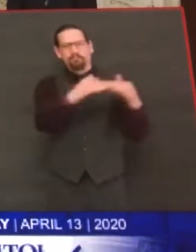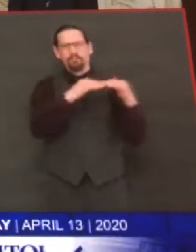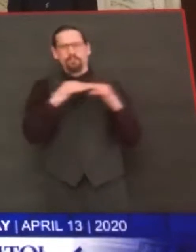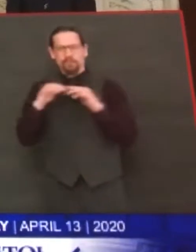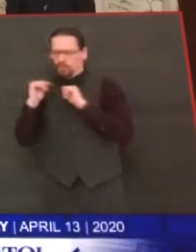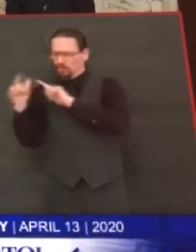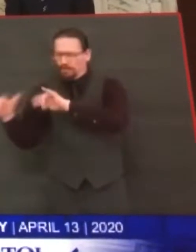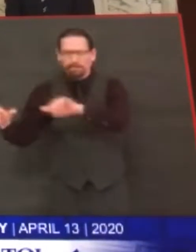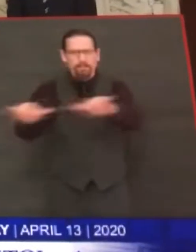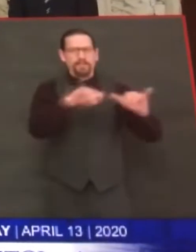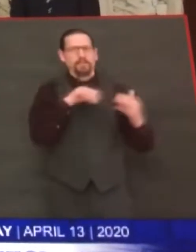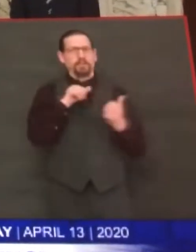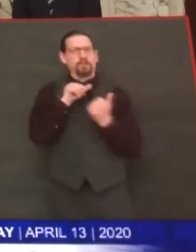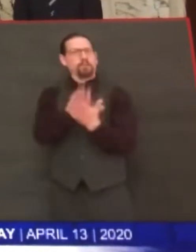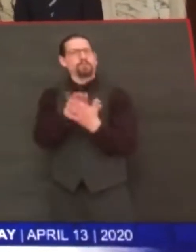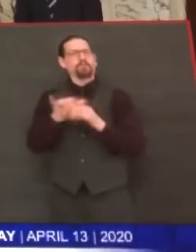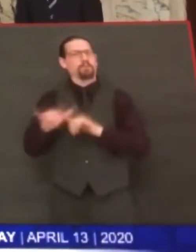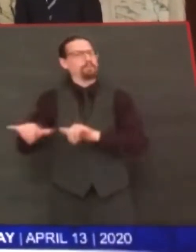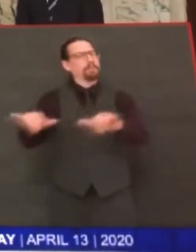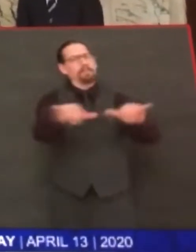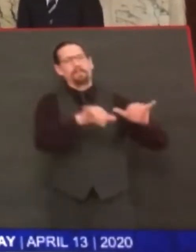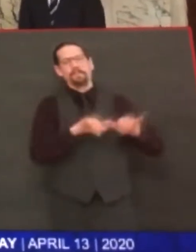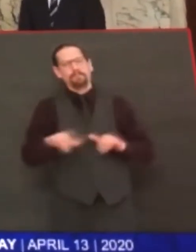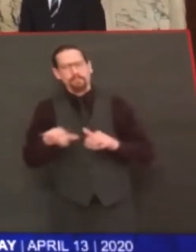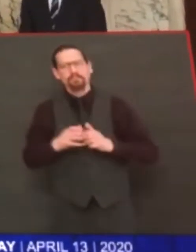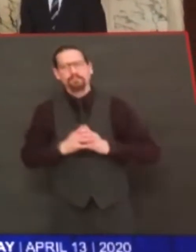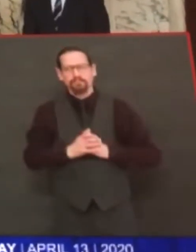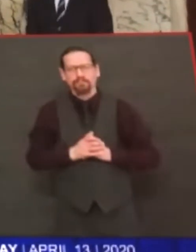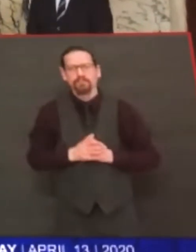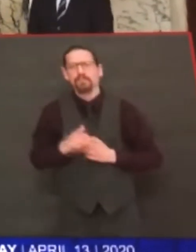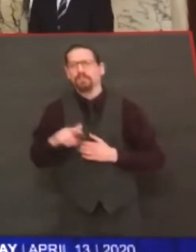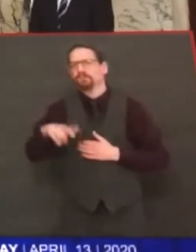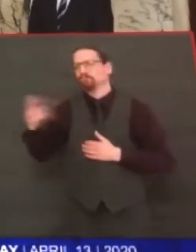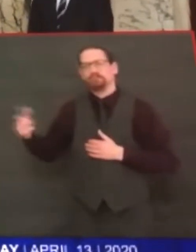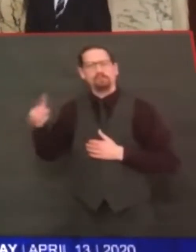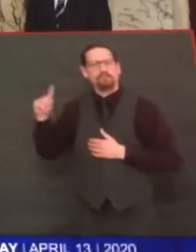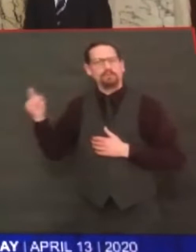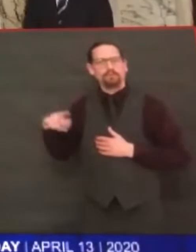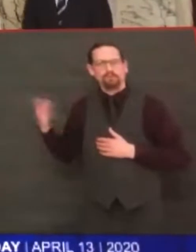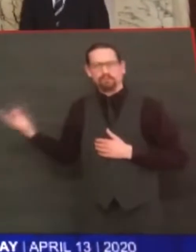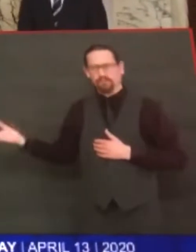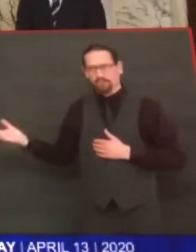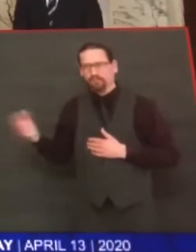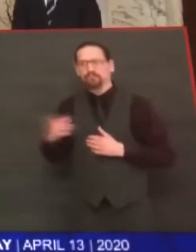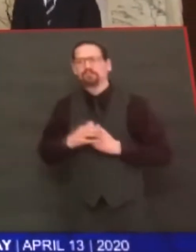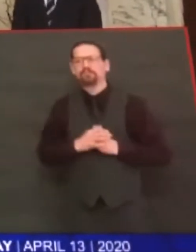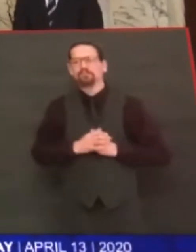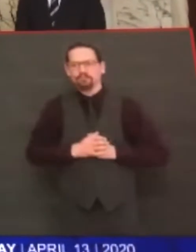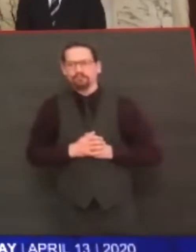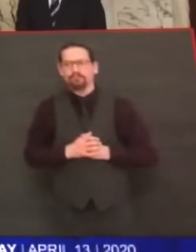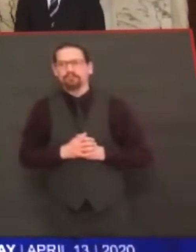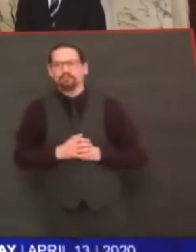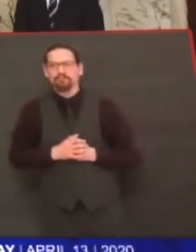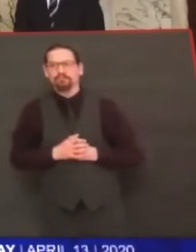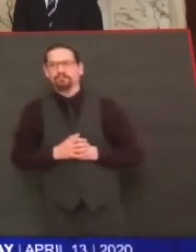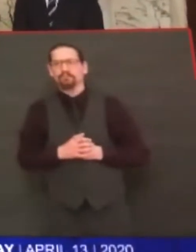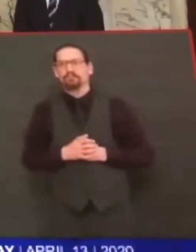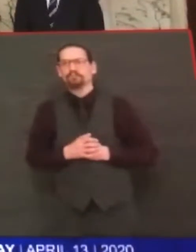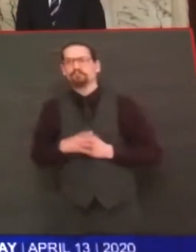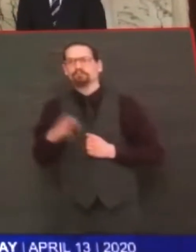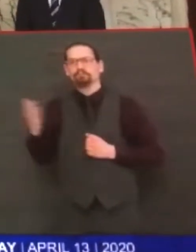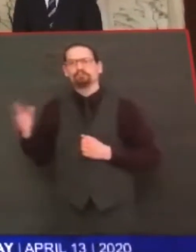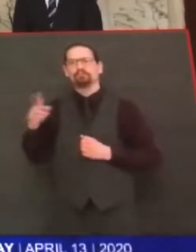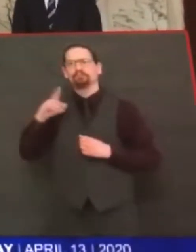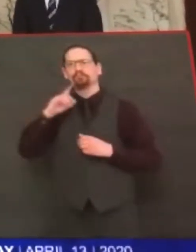in this pandemic. Next question is for the governor from John DiPietro. It's been reported that you'll be part of a joint news